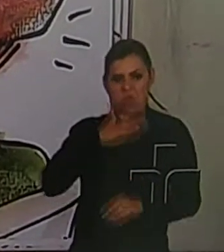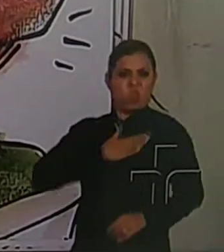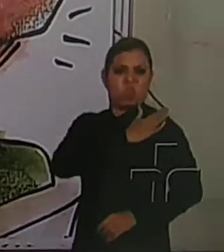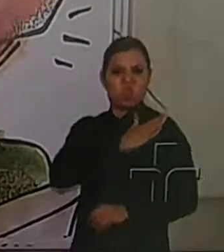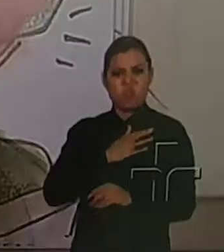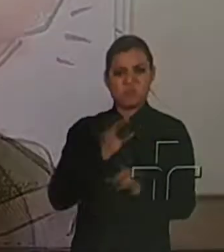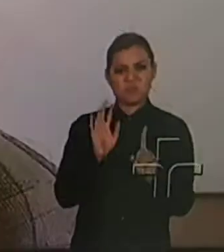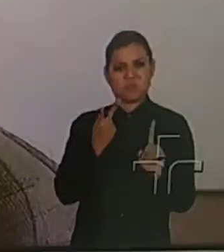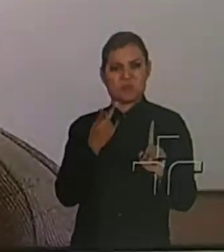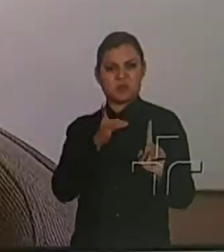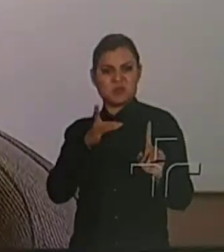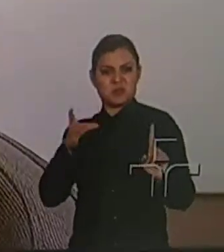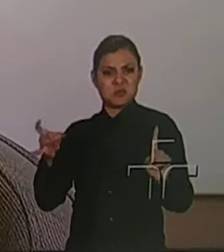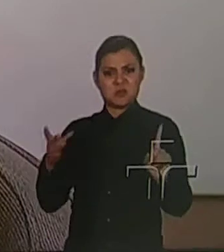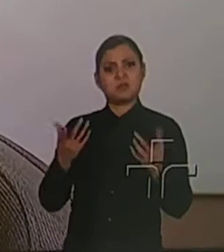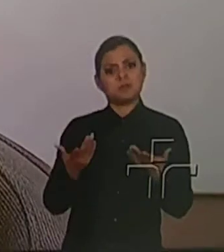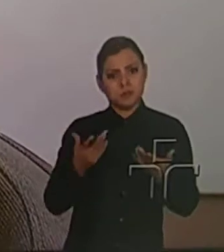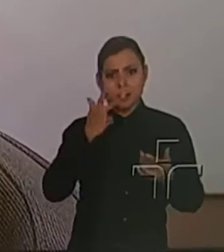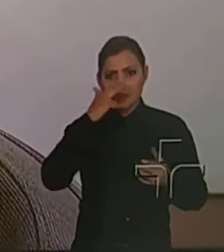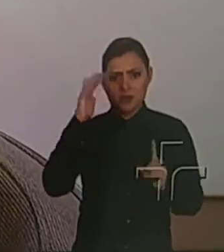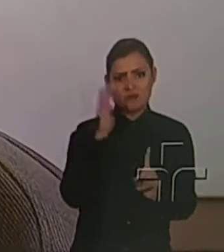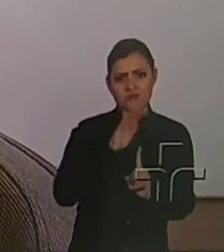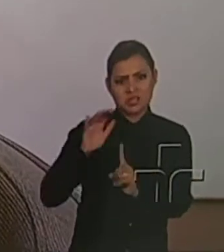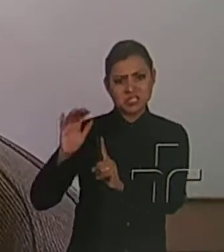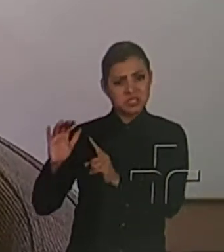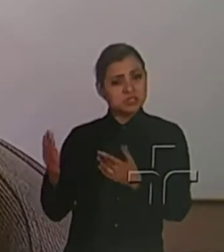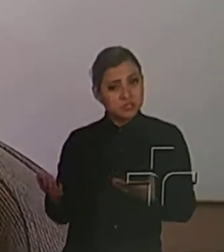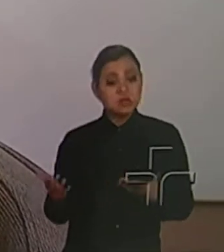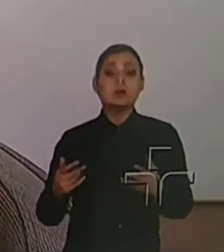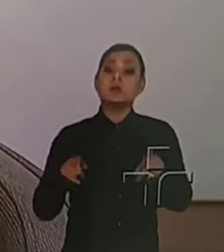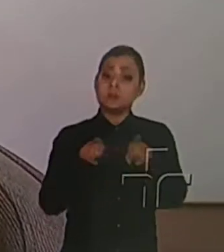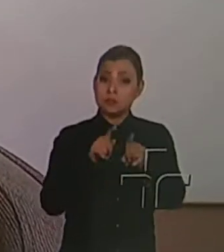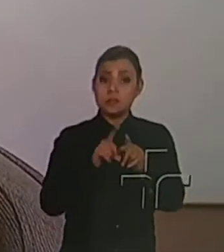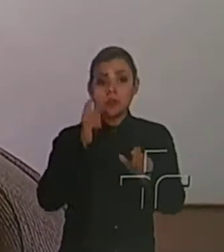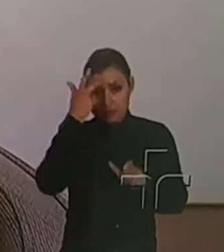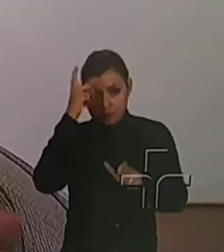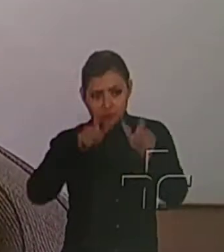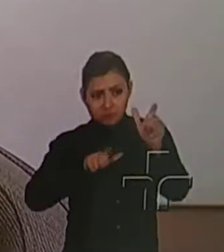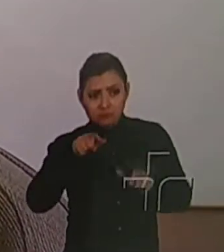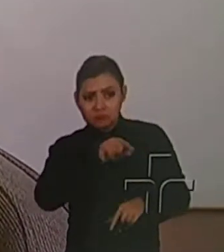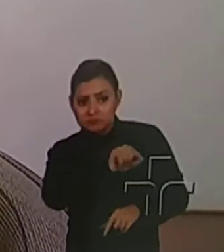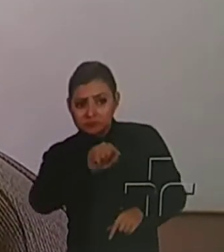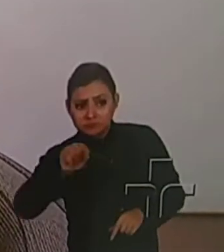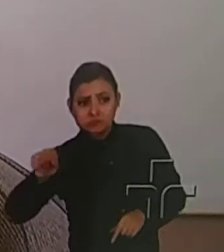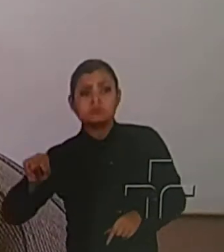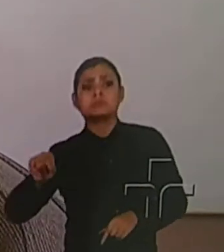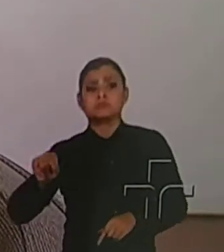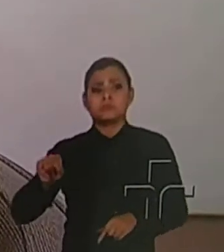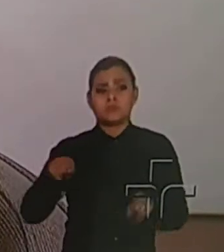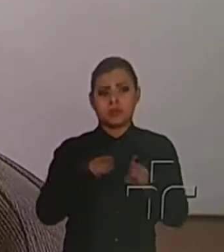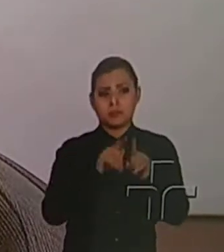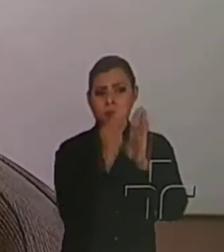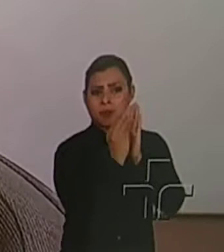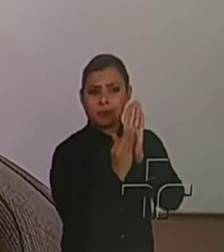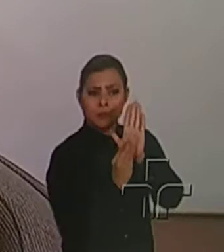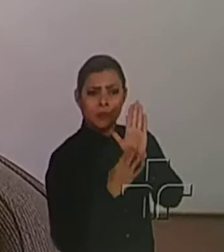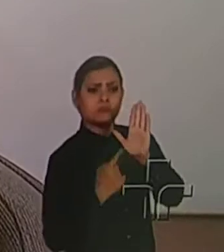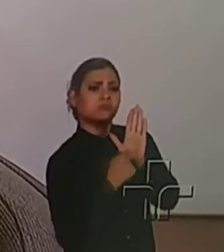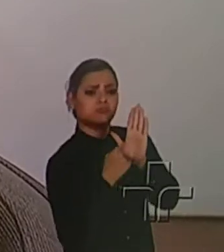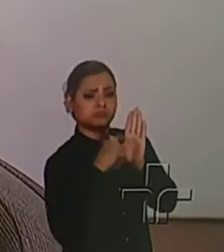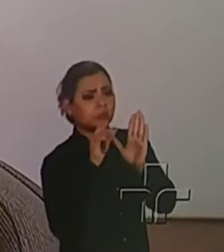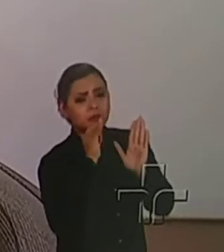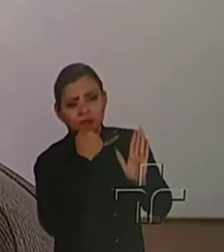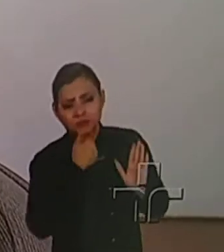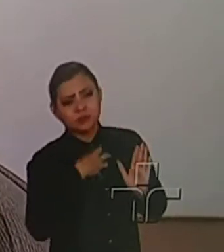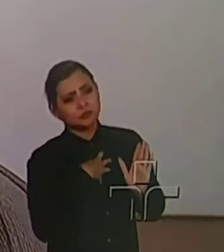religion. It's up to you. It's not like in the text, in the book. The text contains so many things. Unfortunately, in